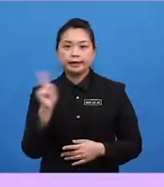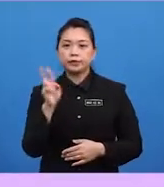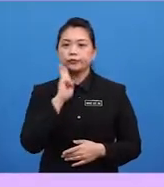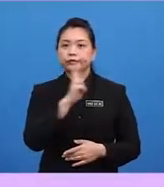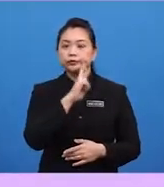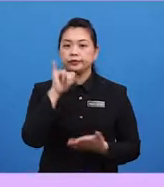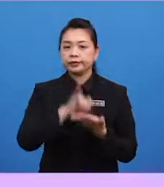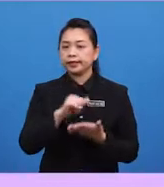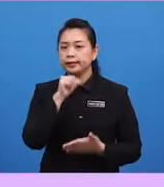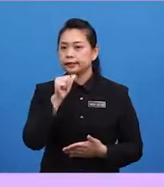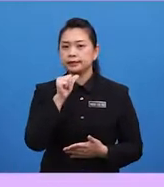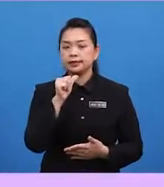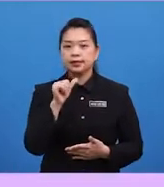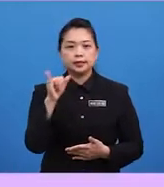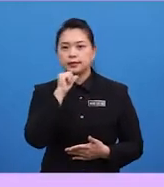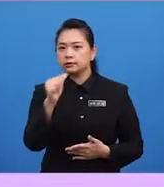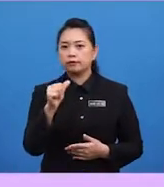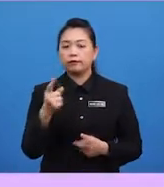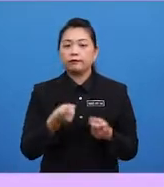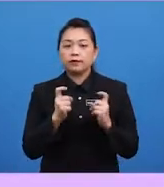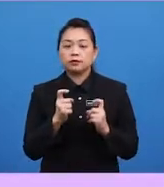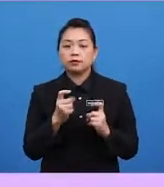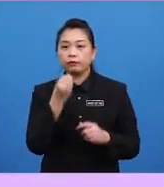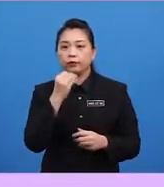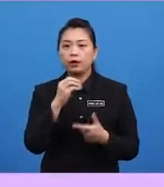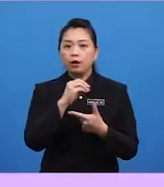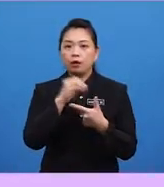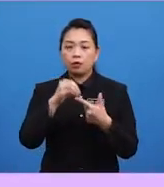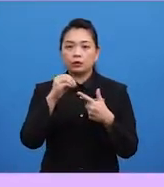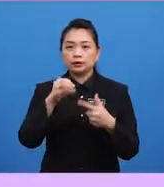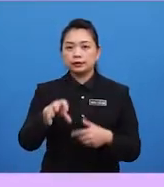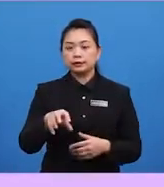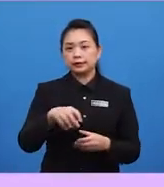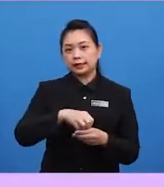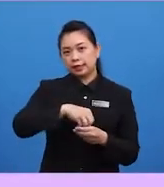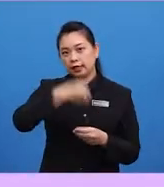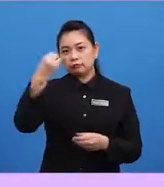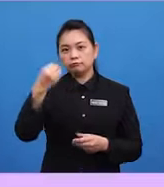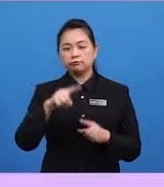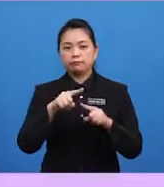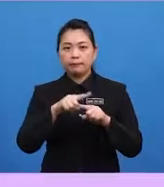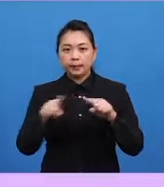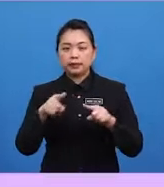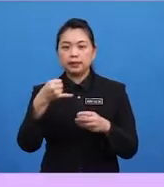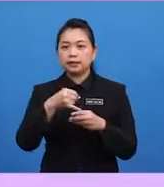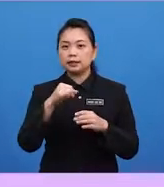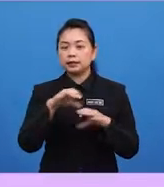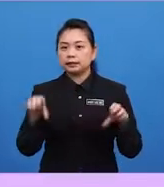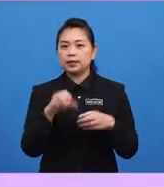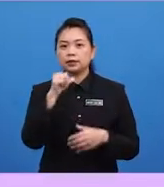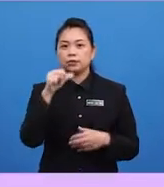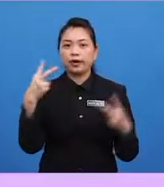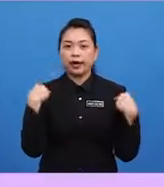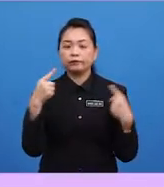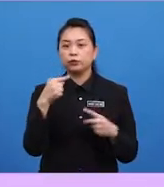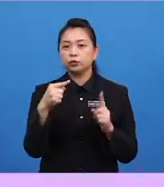isn't fast food or takeout. But it doesn't have to be anything expensive either. You